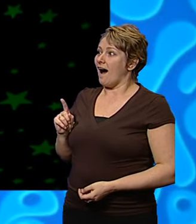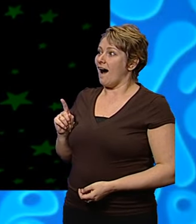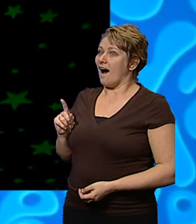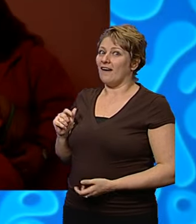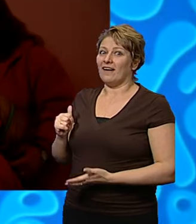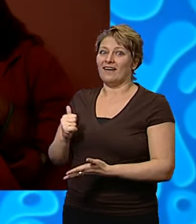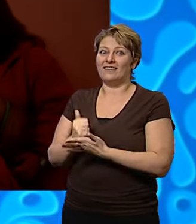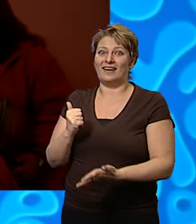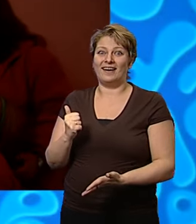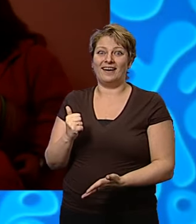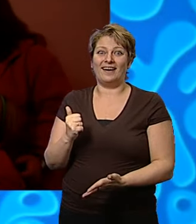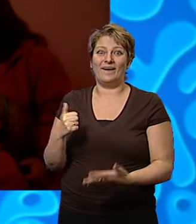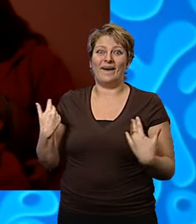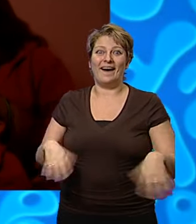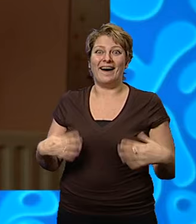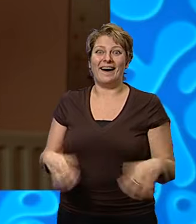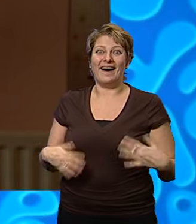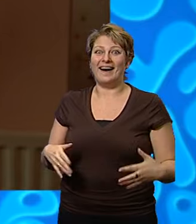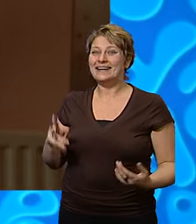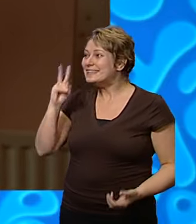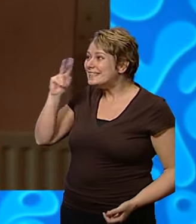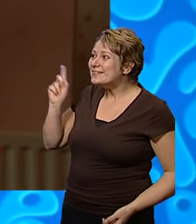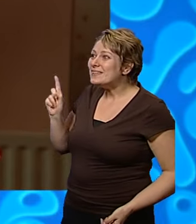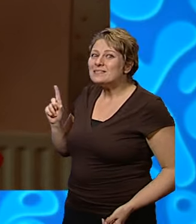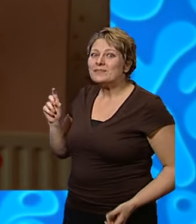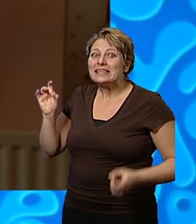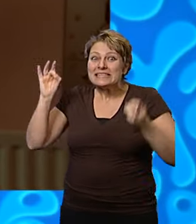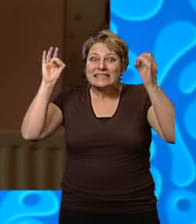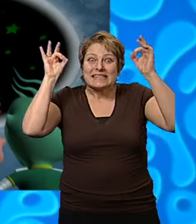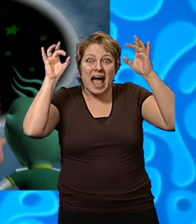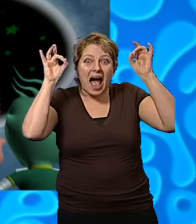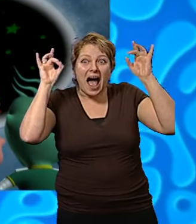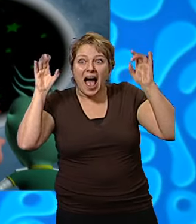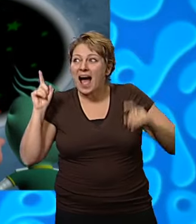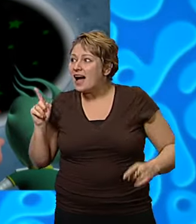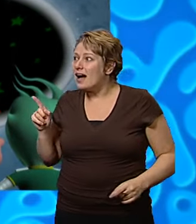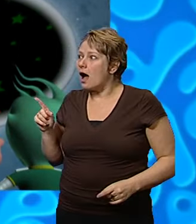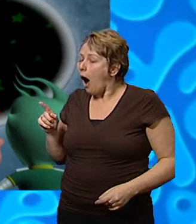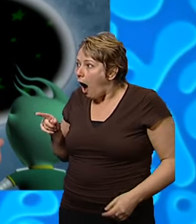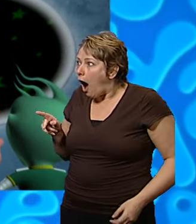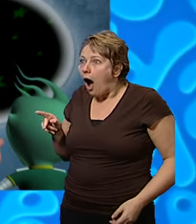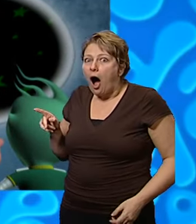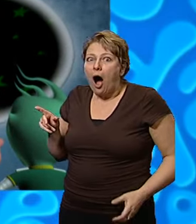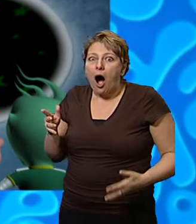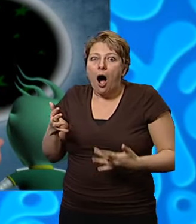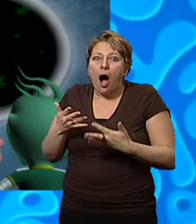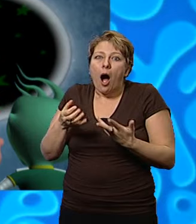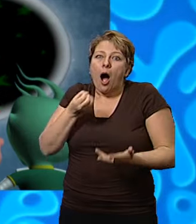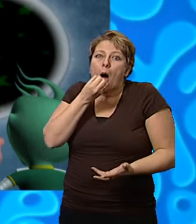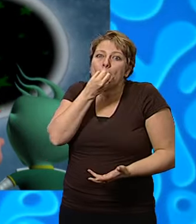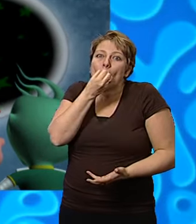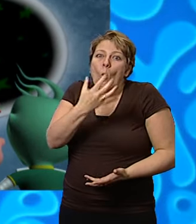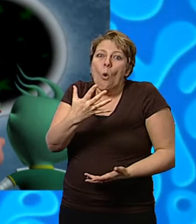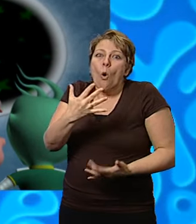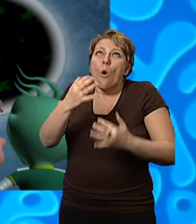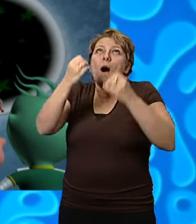Cool. Wow. What do you see? What Stars. So many beautiful stars on